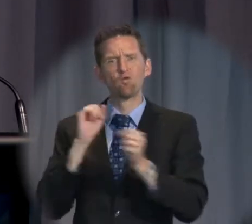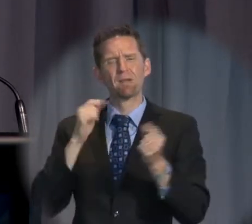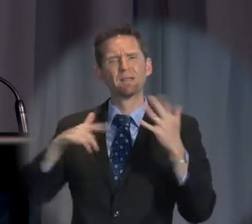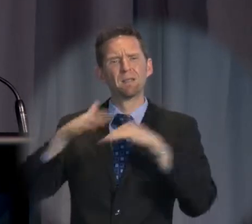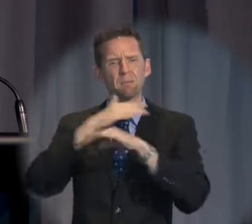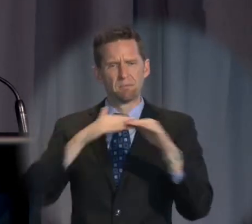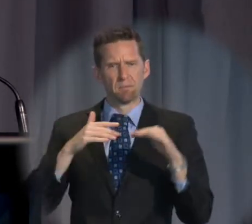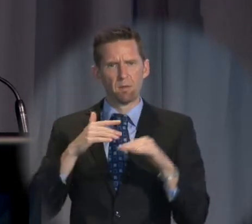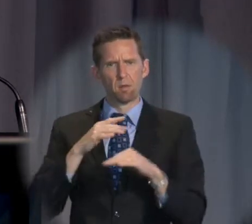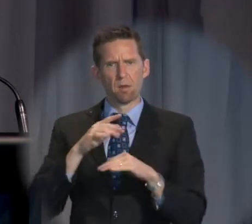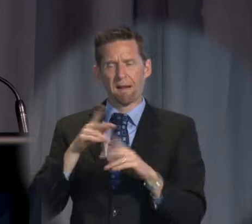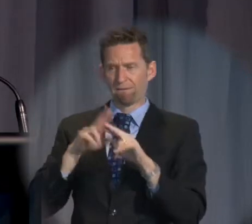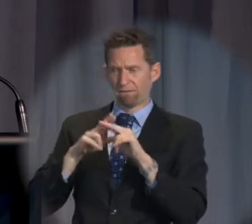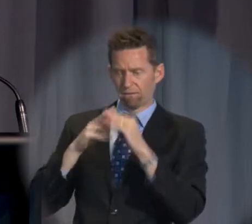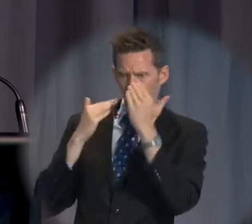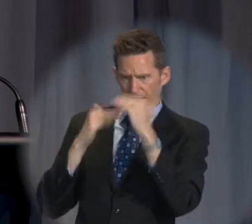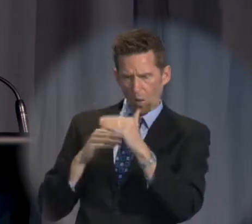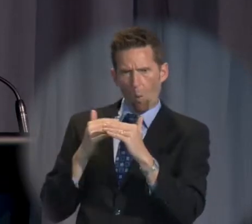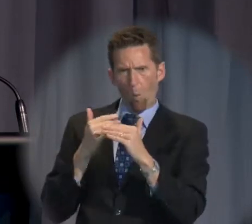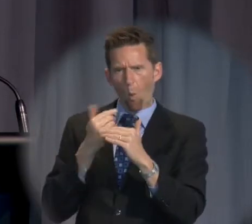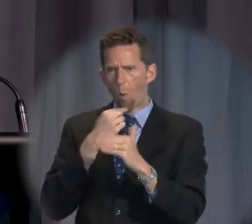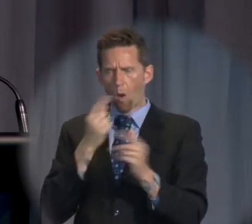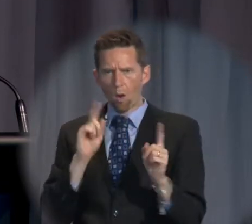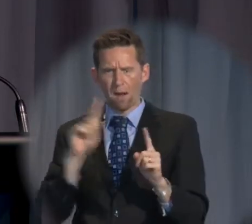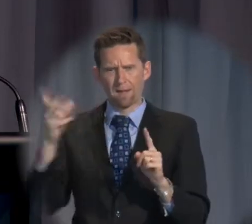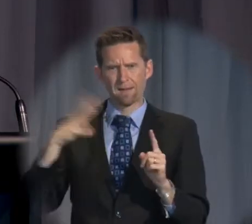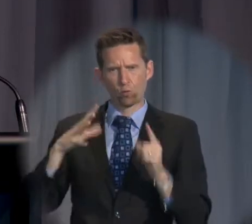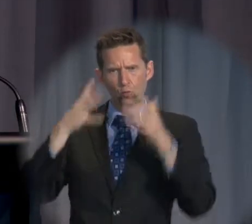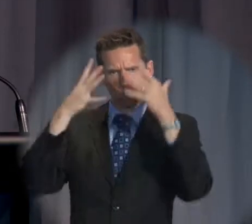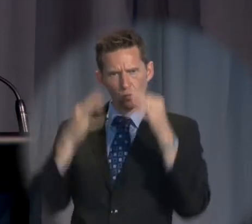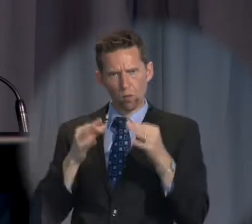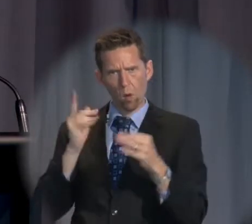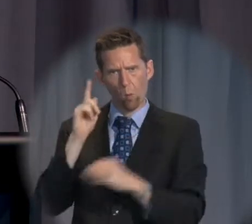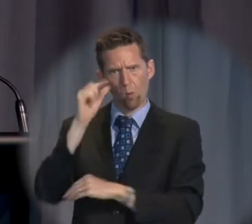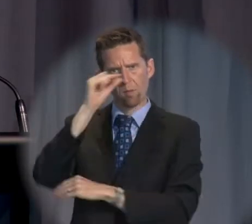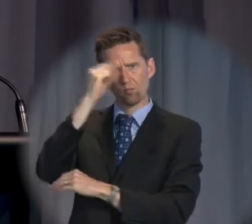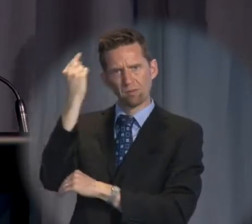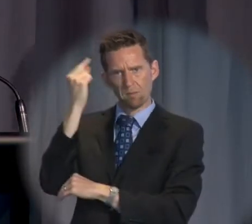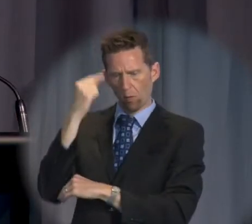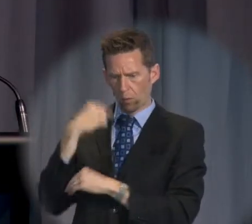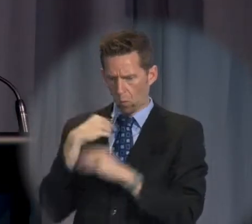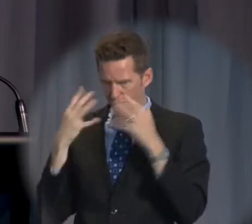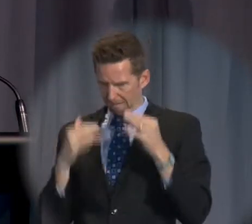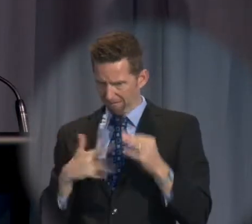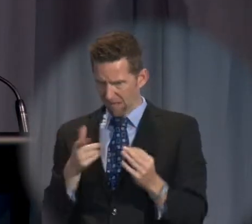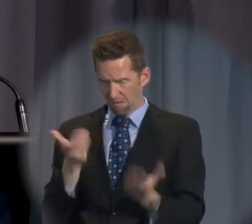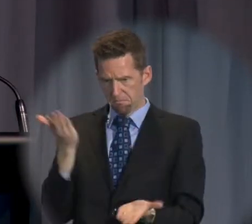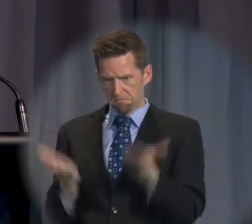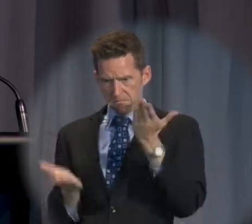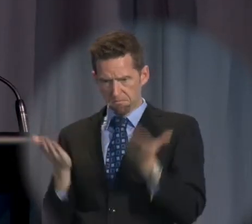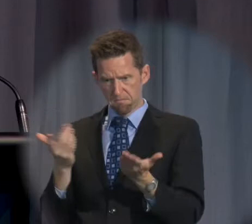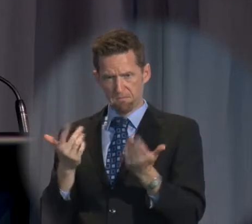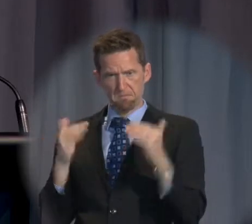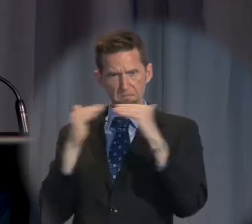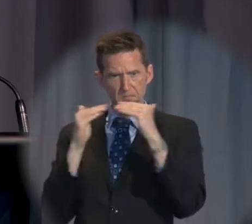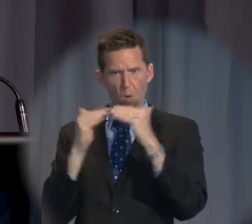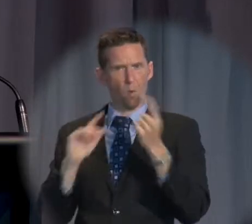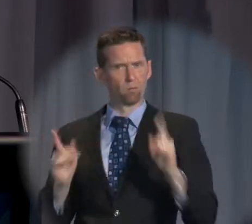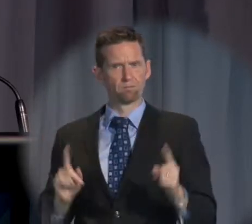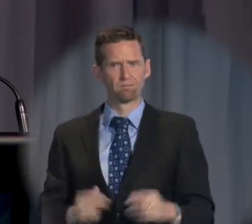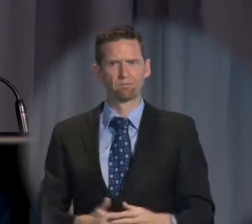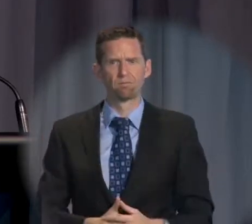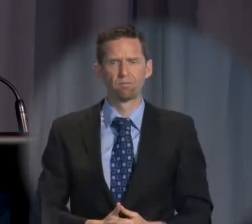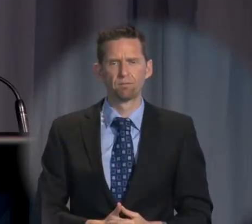we're in agreement upon the principles by which to determine if the limit or balance is fair, proportionate, and